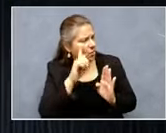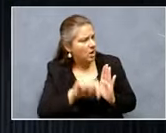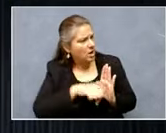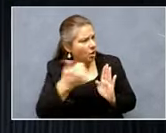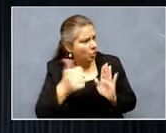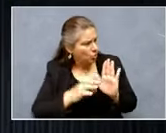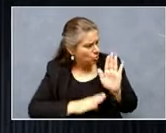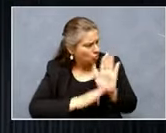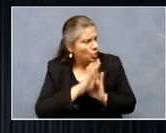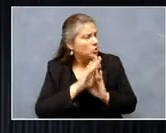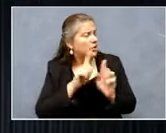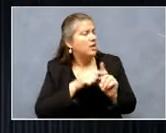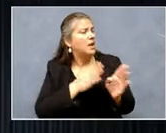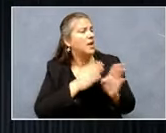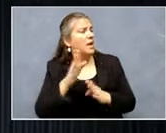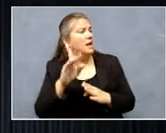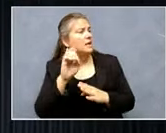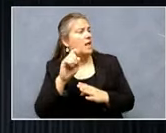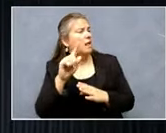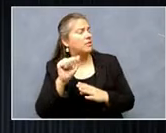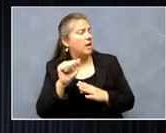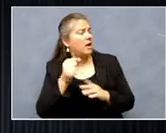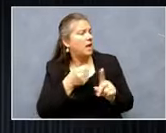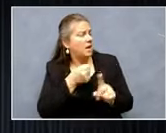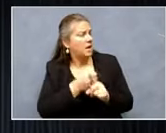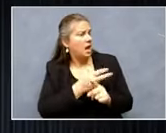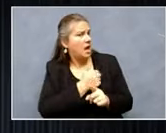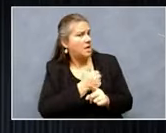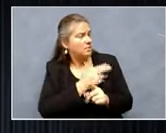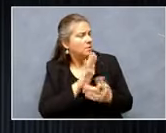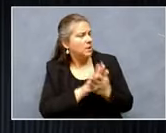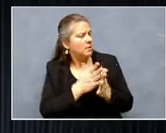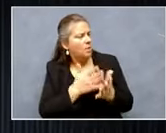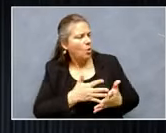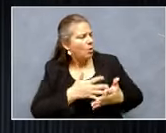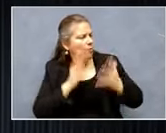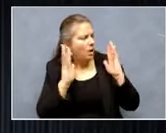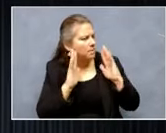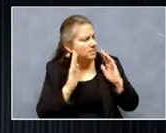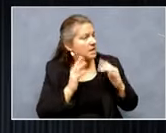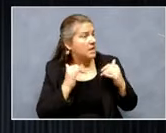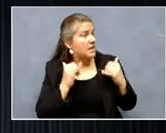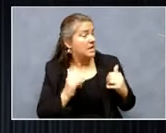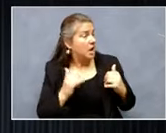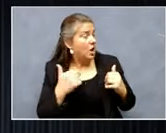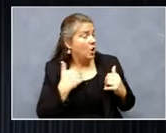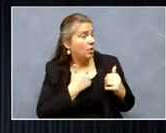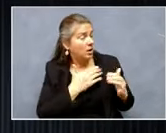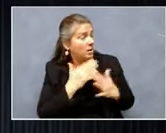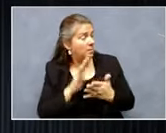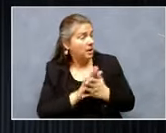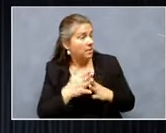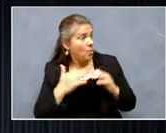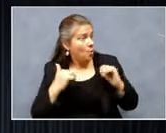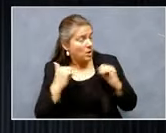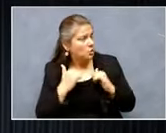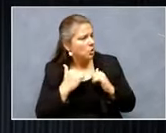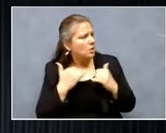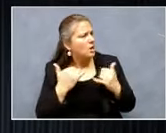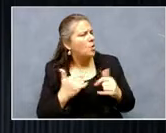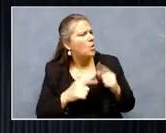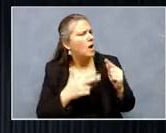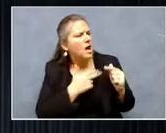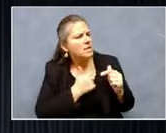Delta variant hit and hospitals became quickly overwhelmed. Now that we're moving into winter, what are hospitals expecting